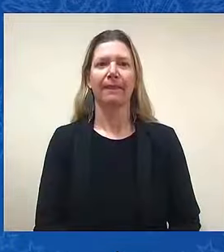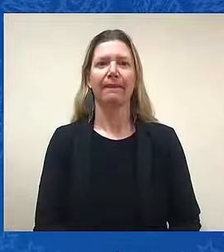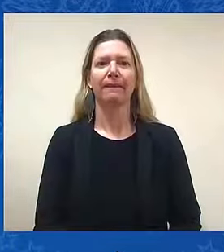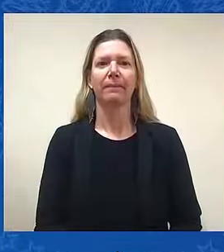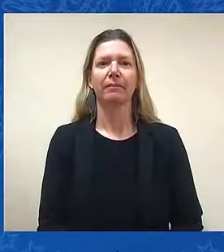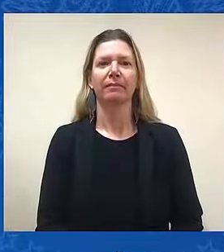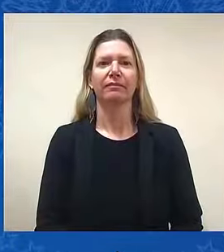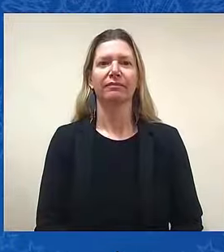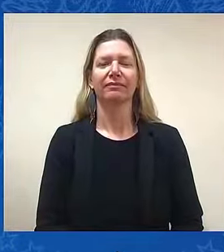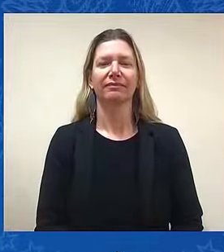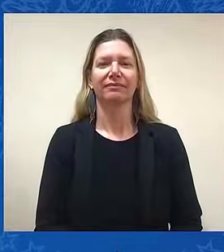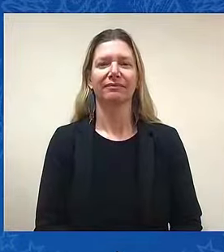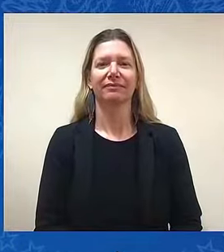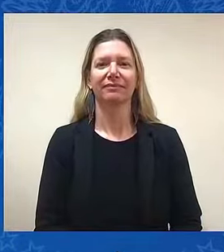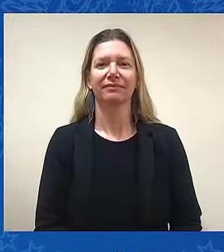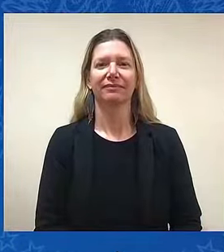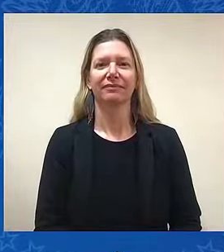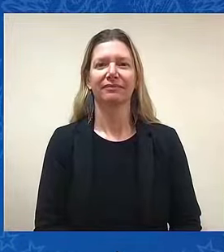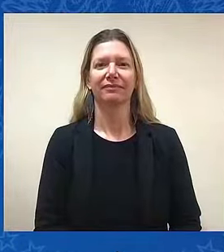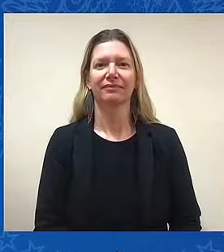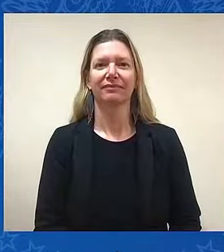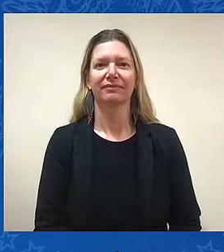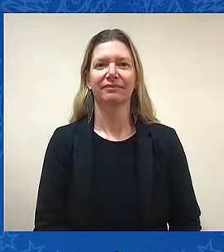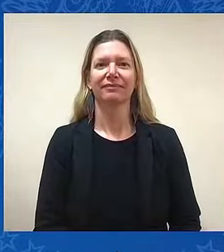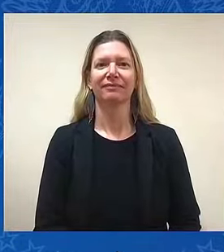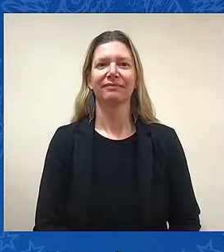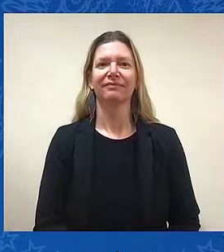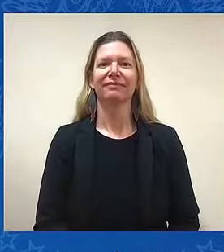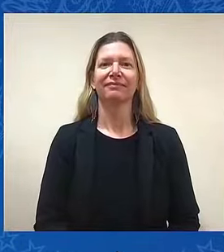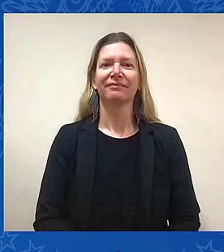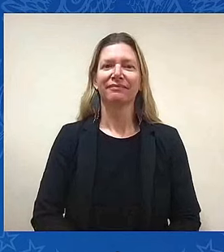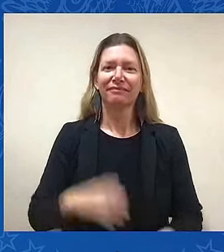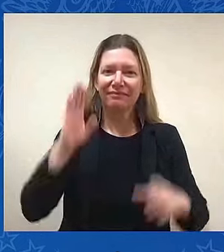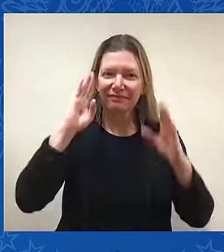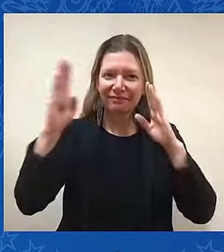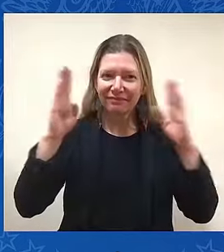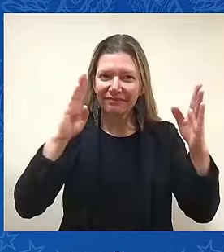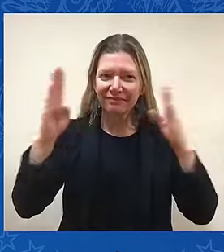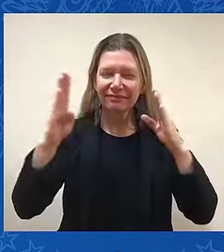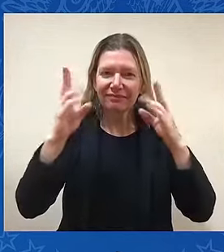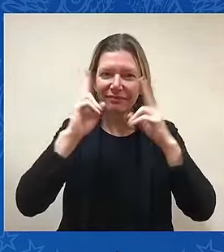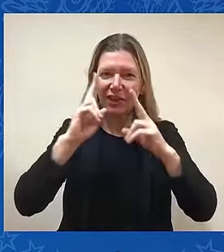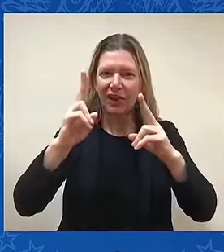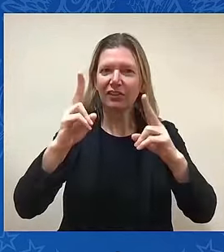Distinguished guests, the President of the United States and Dr. Biden.